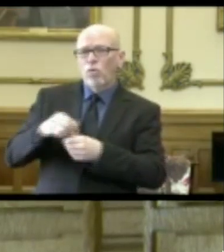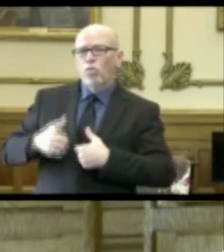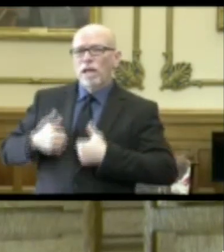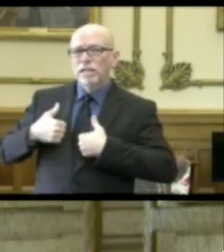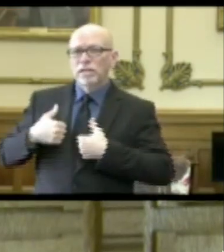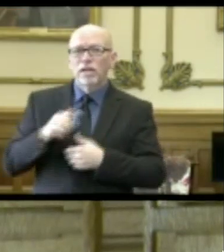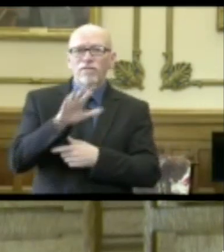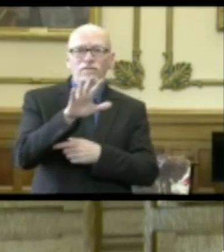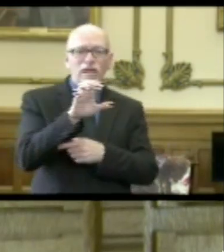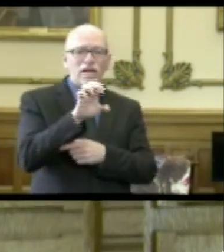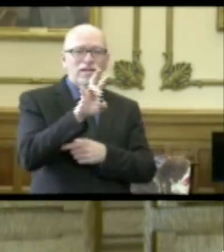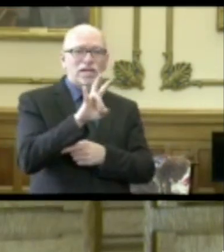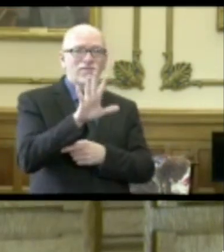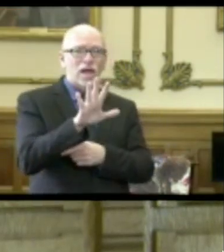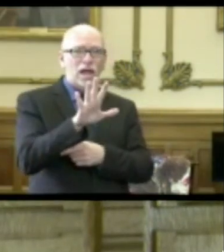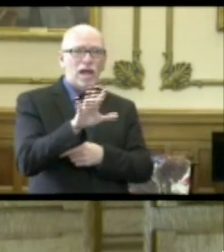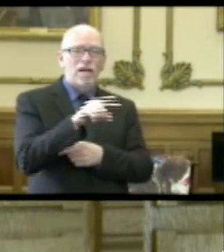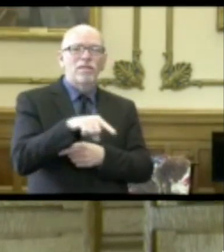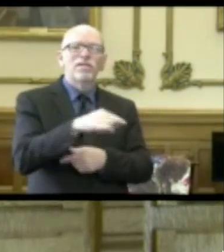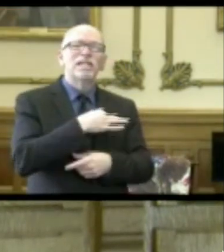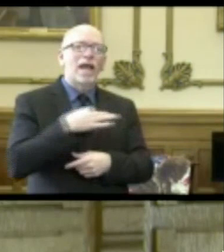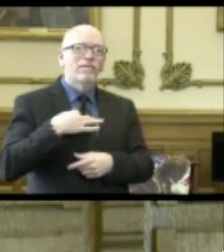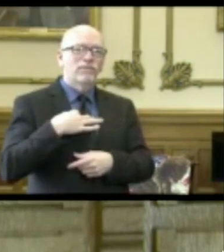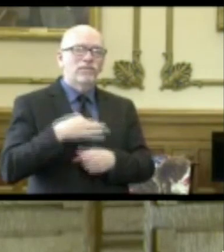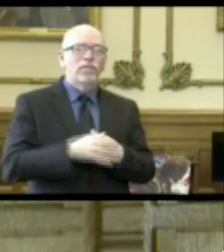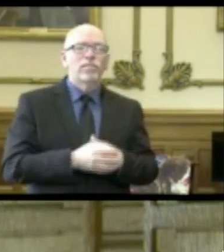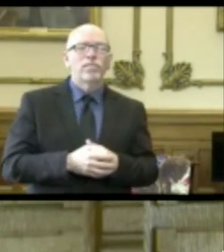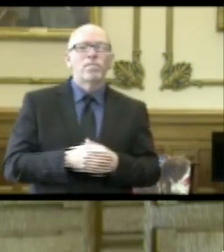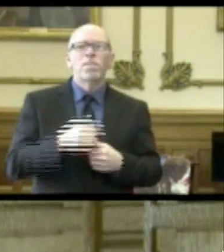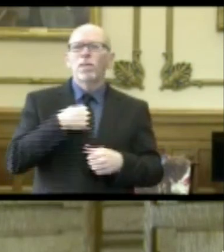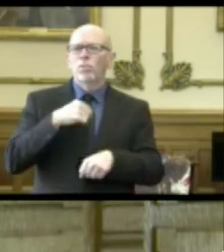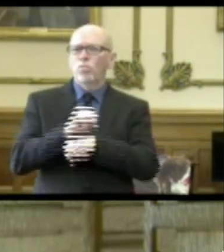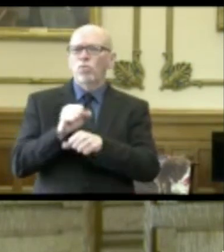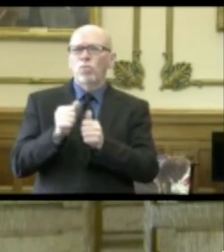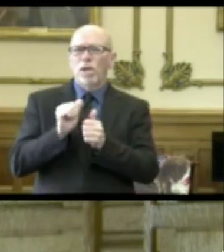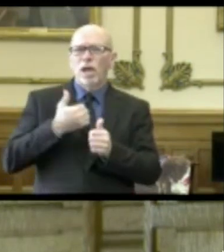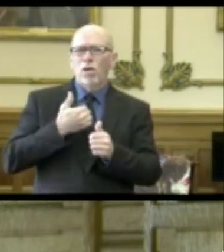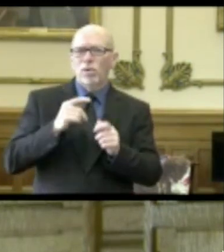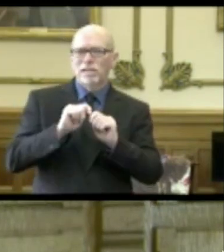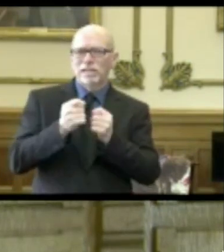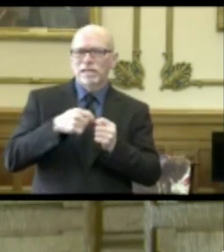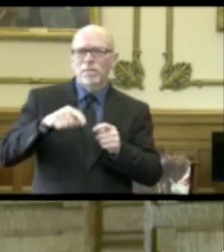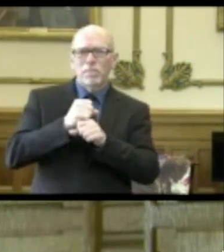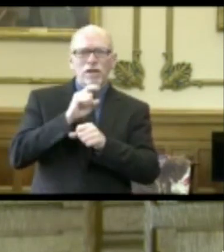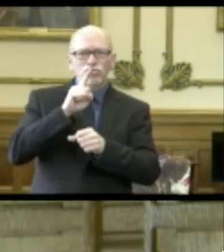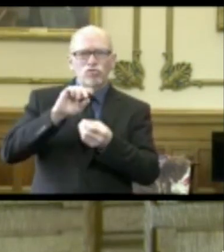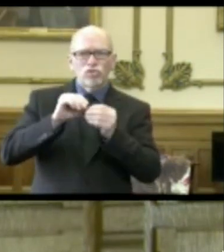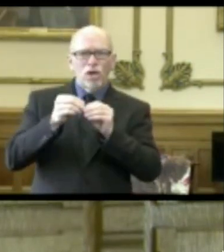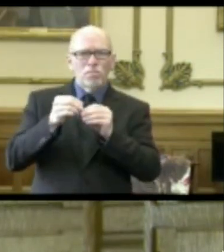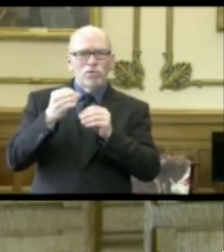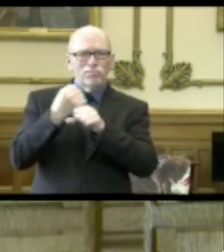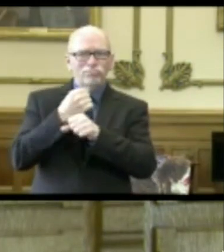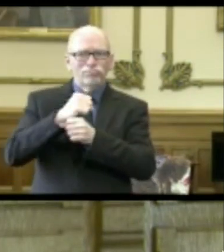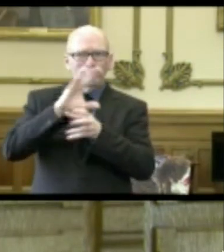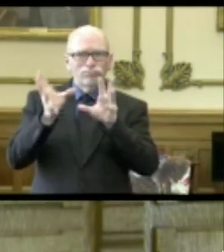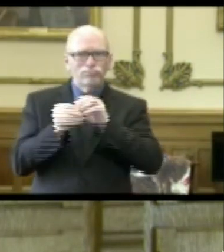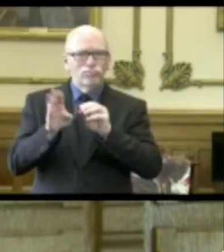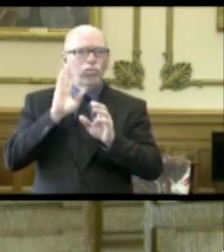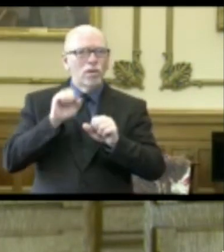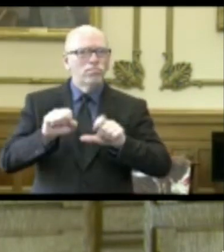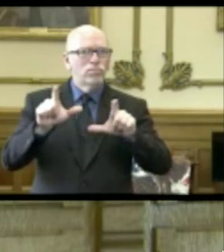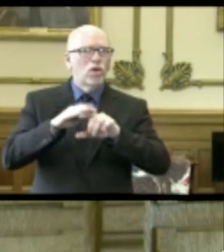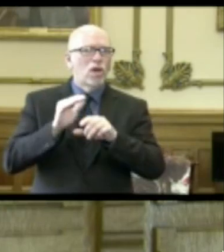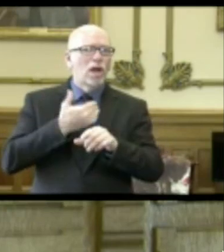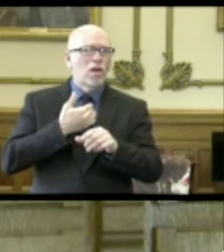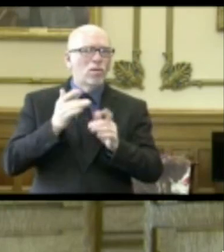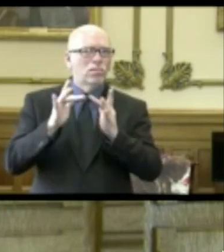575 were staff. We're working with our data team to make these aggregate numbers available on our dashboard on a